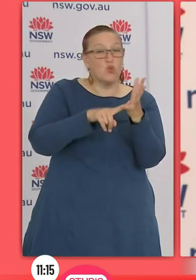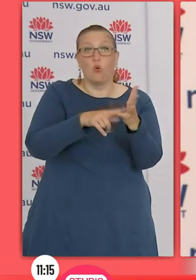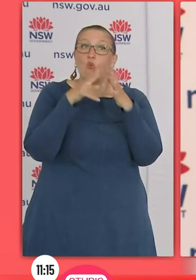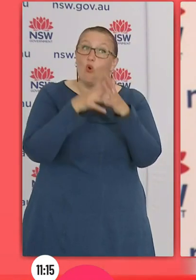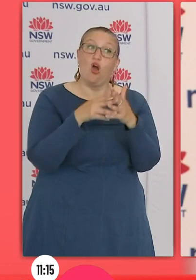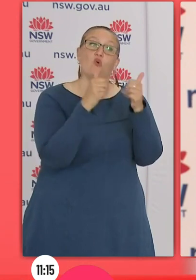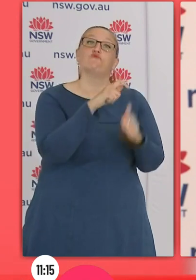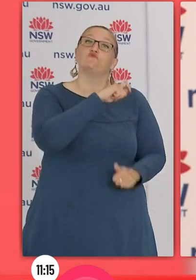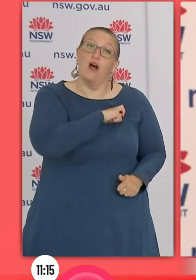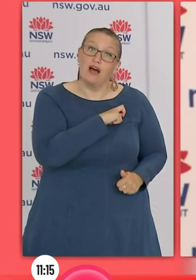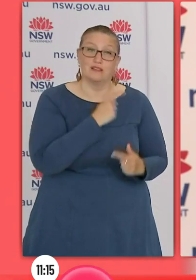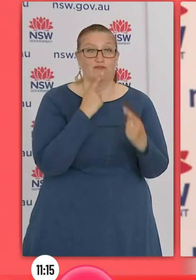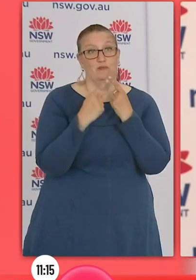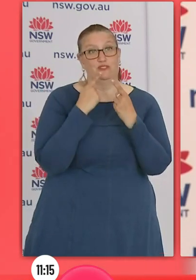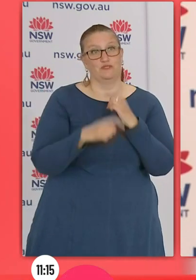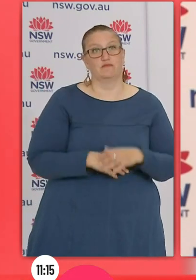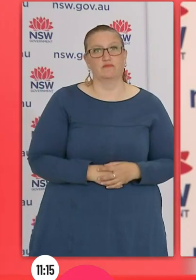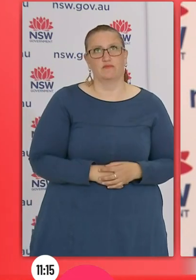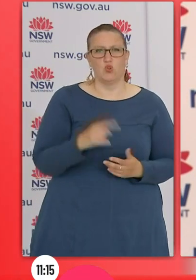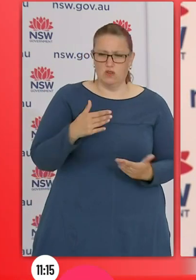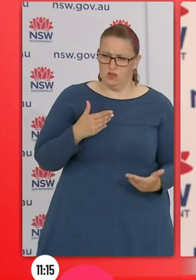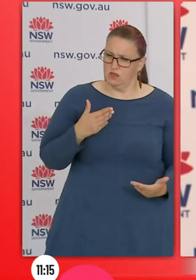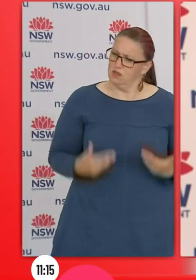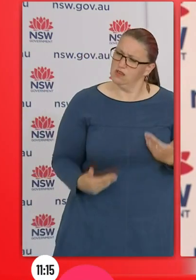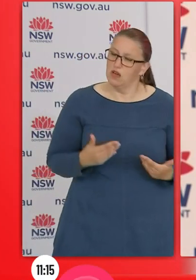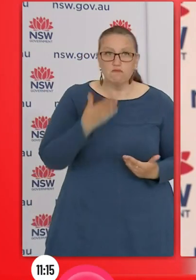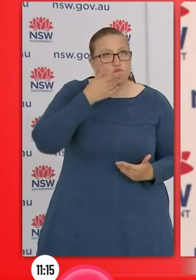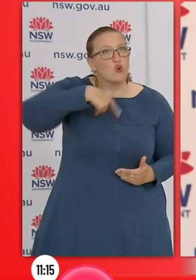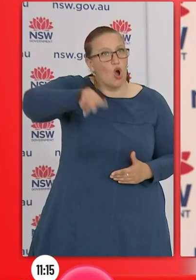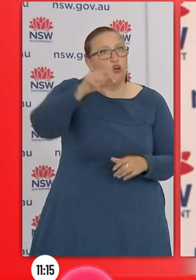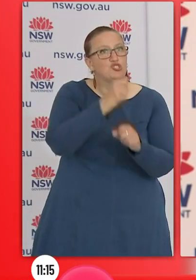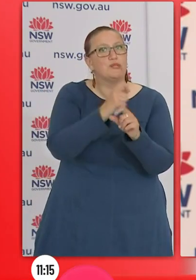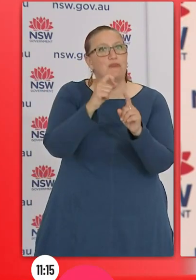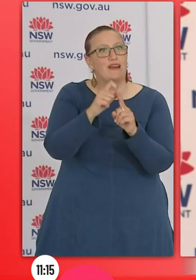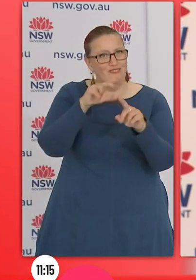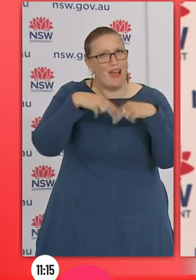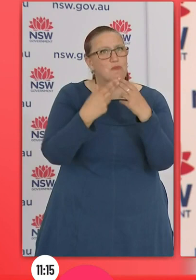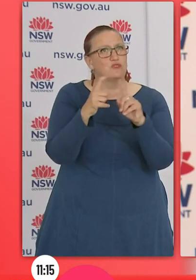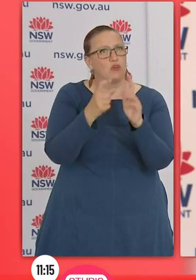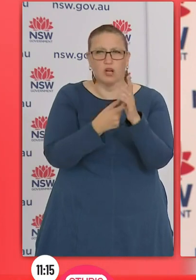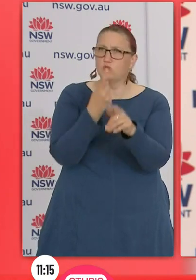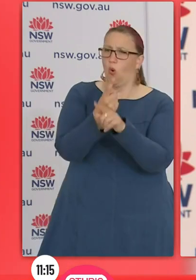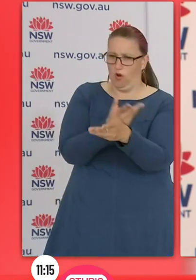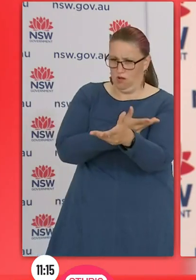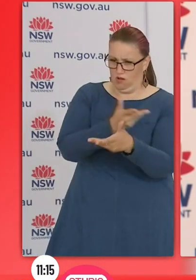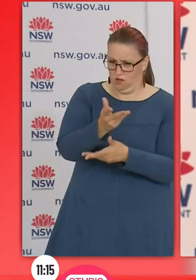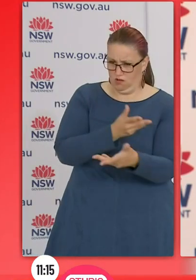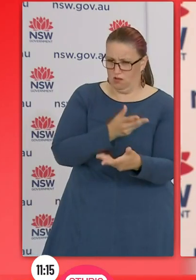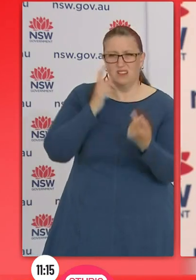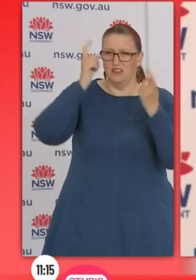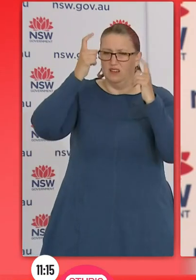Talk to your specialist if you have any concern about the vaccine. Our community,